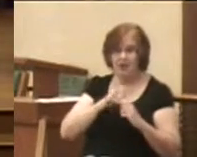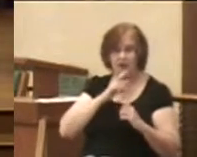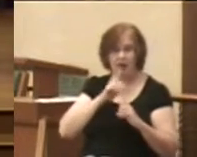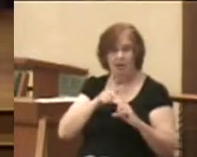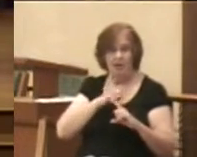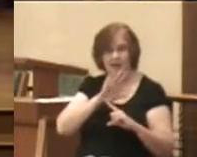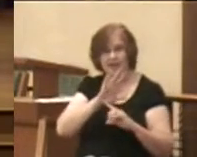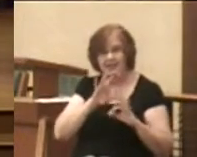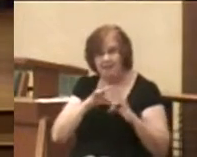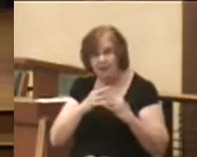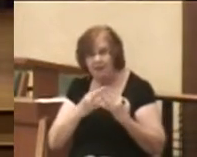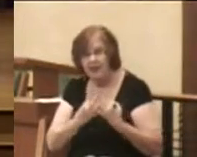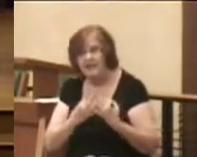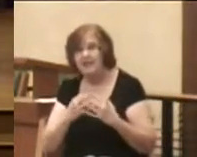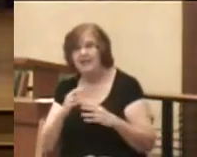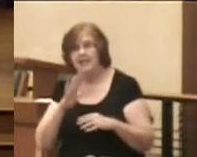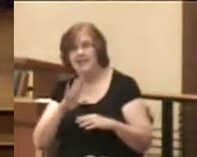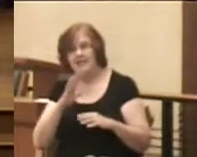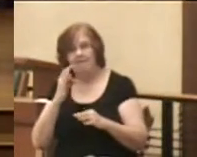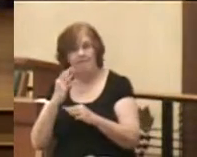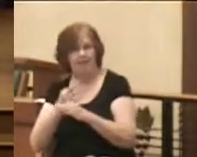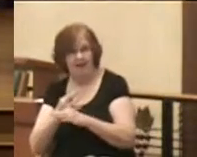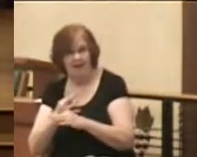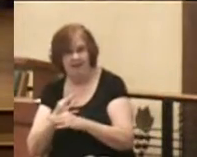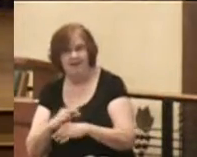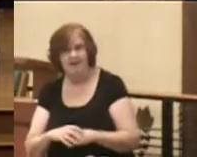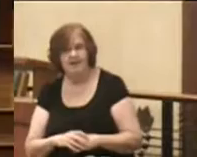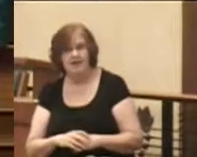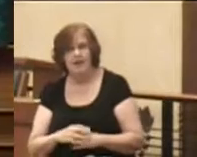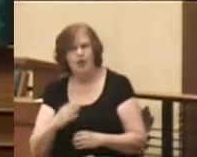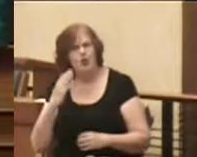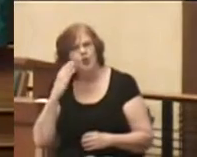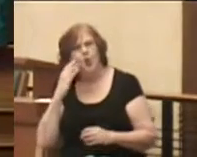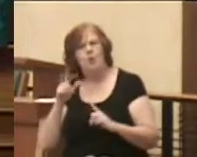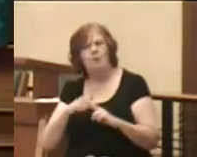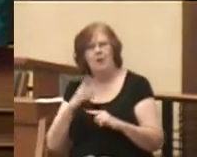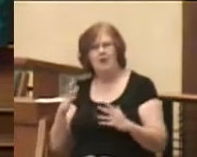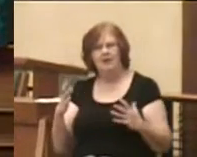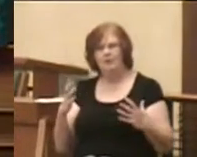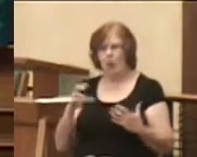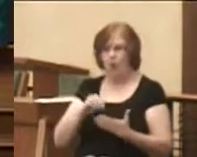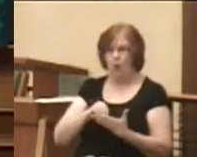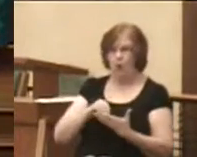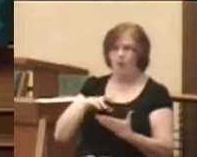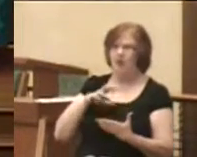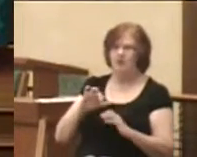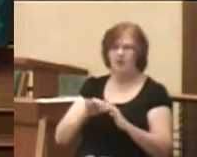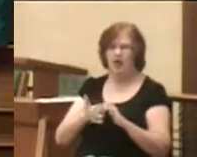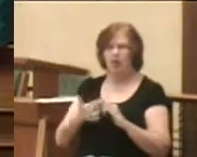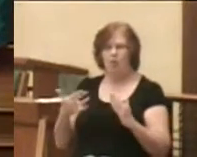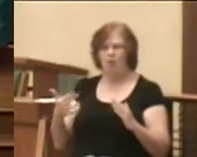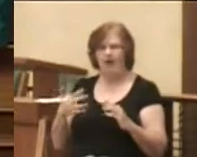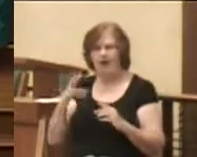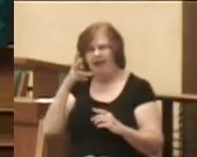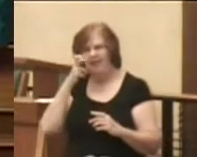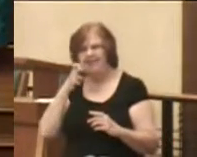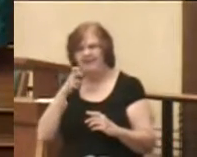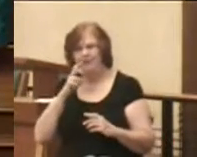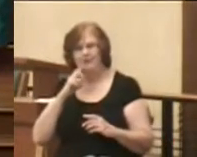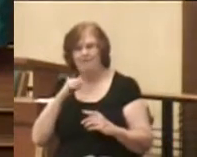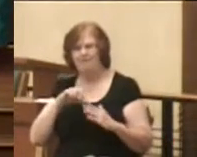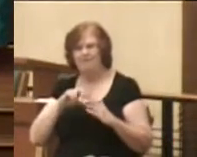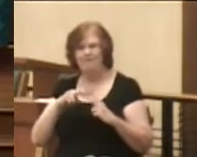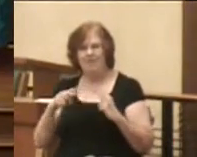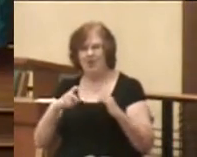about his family and his faith. You would know of his great riches by listening to his deep chuckle